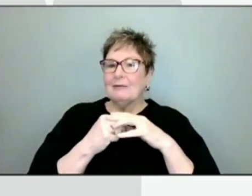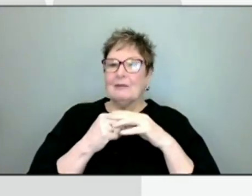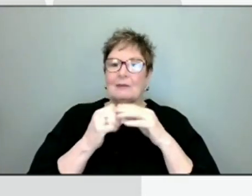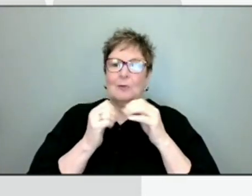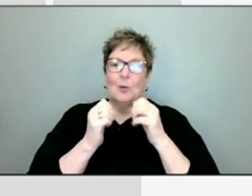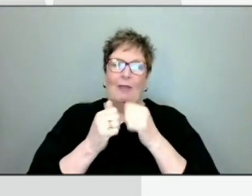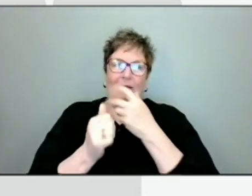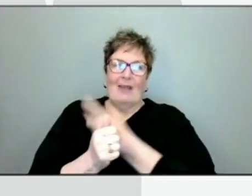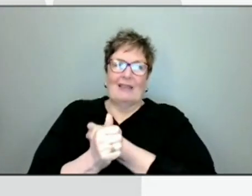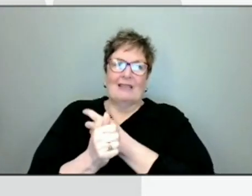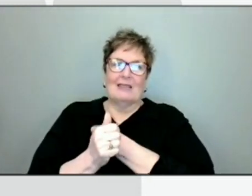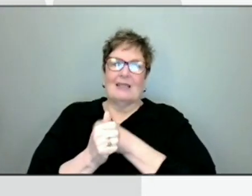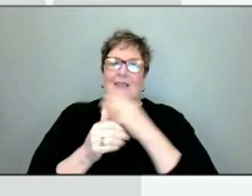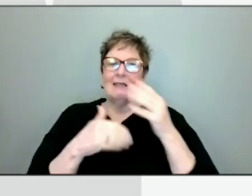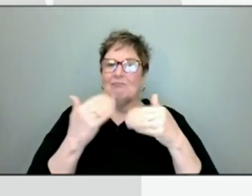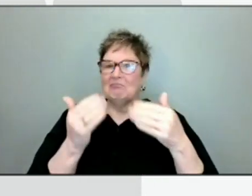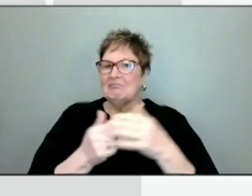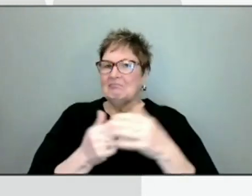vaccines going out in general?